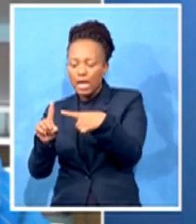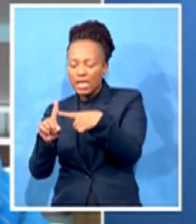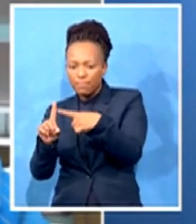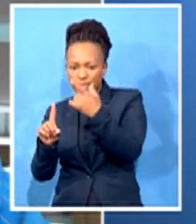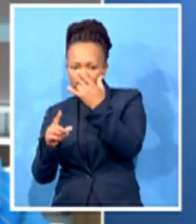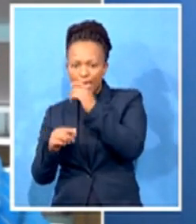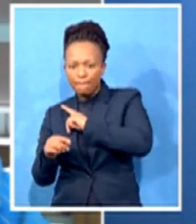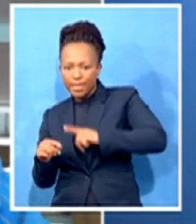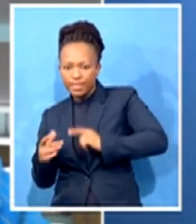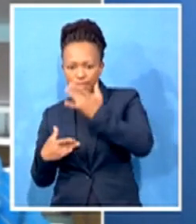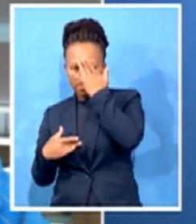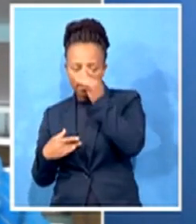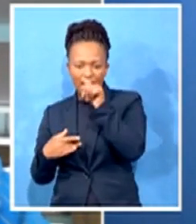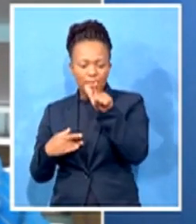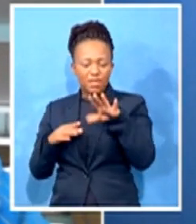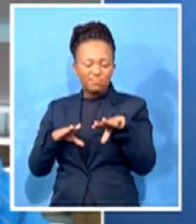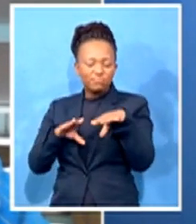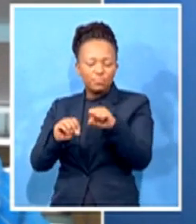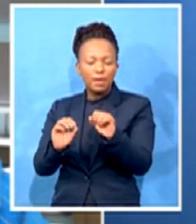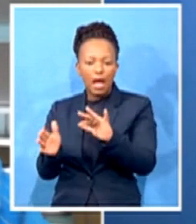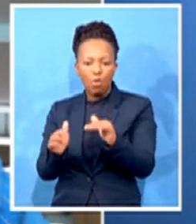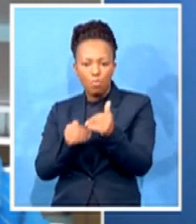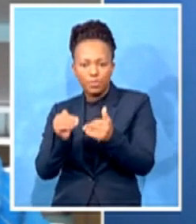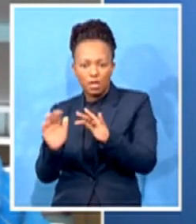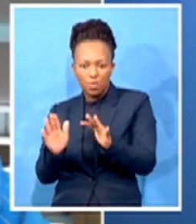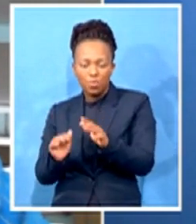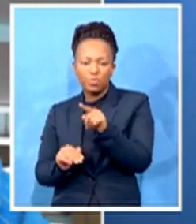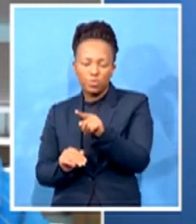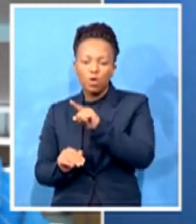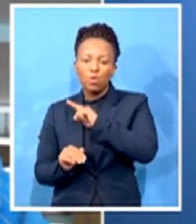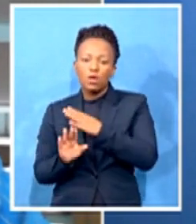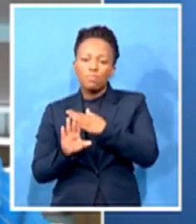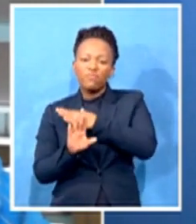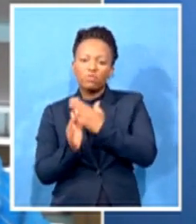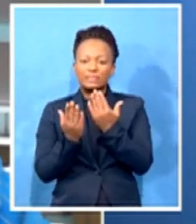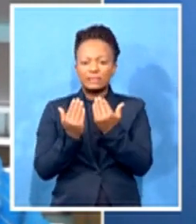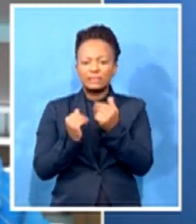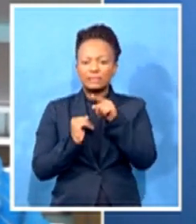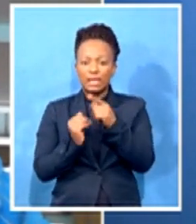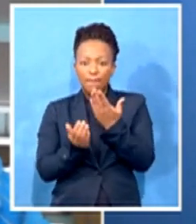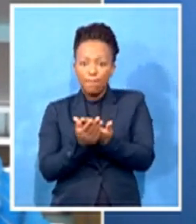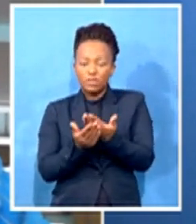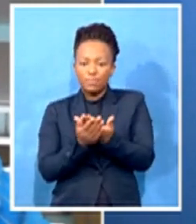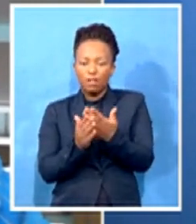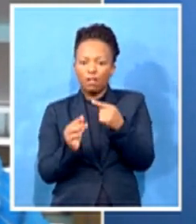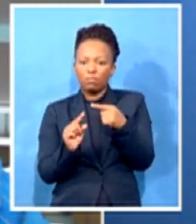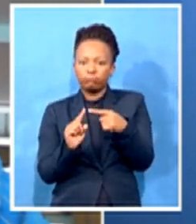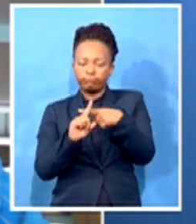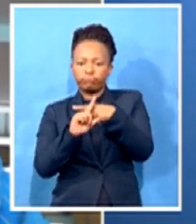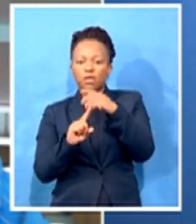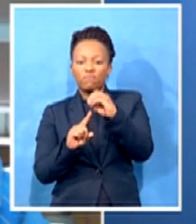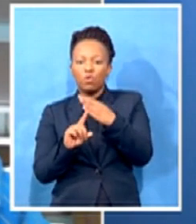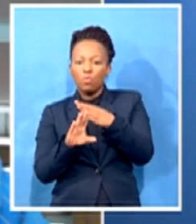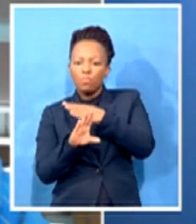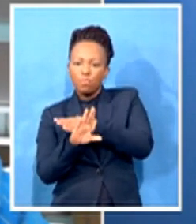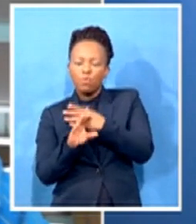the House because there was anticipated to be a possible conflict over the voting results in the Electoral College. It